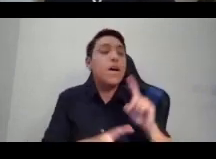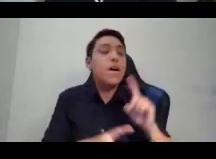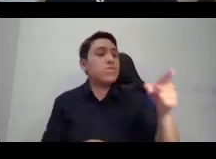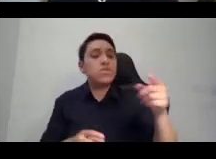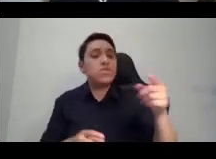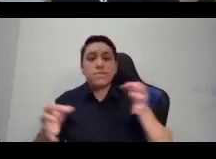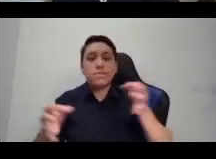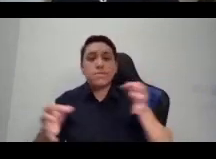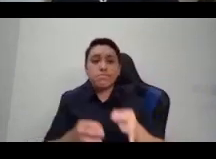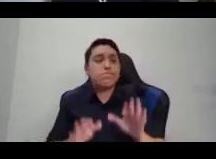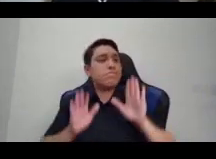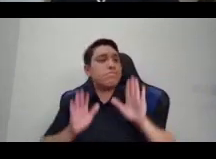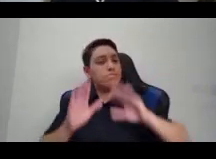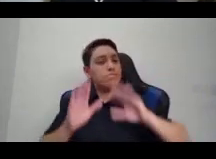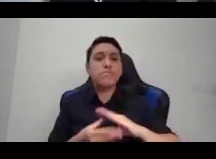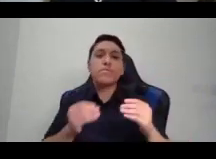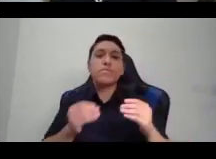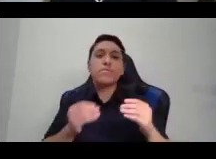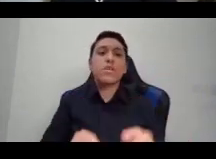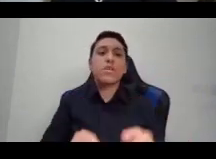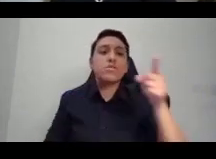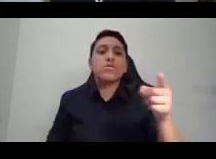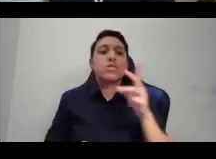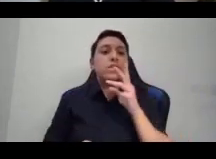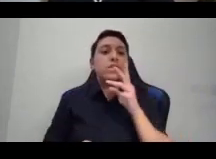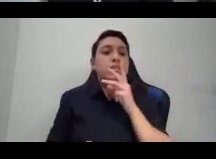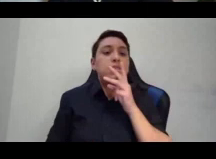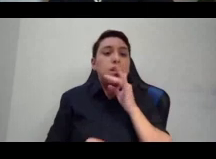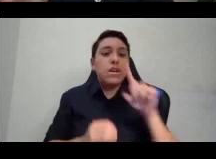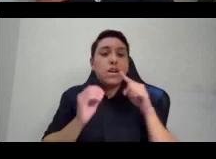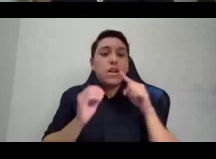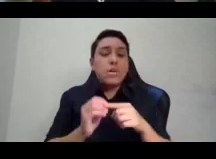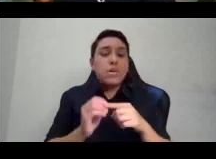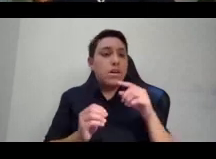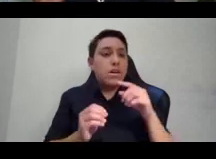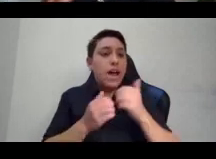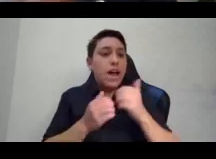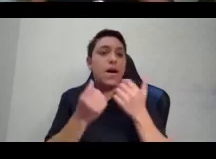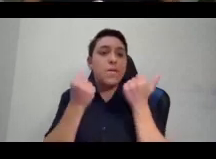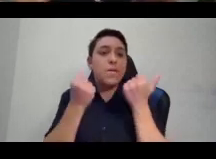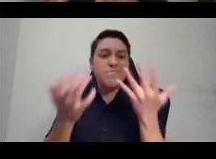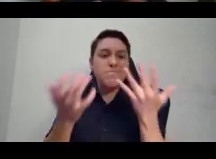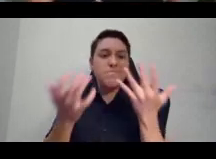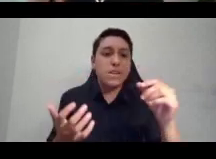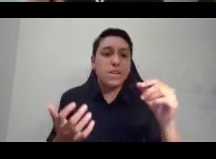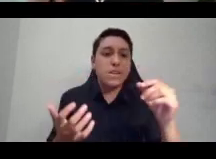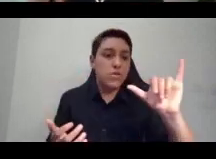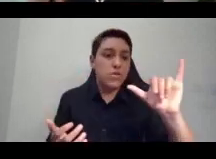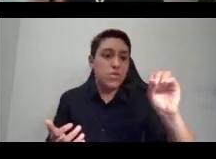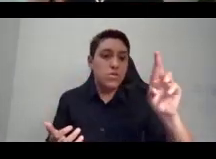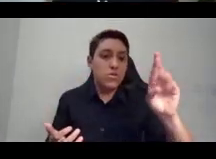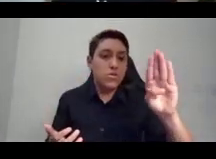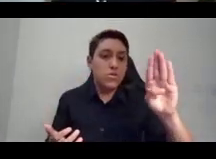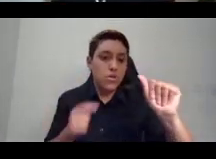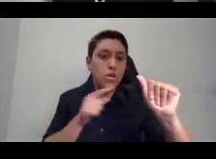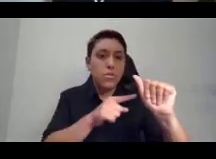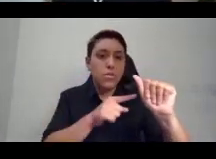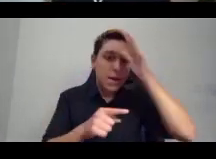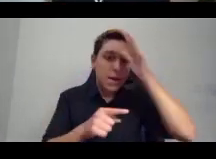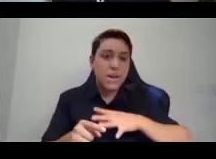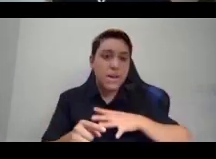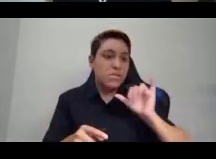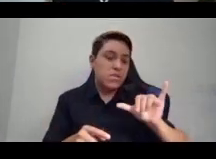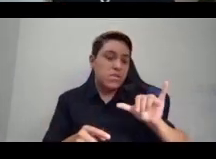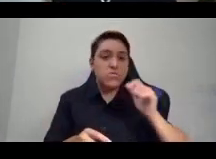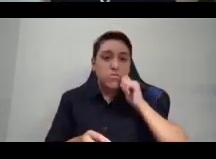where she was talking about how many Yoruba men, that's an ethnic group in West Africa, mostly in